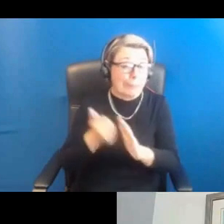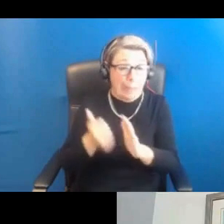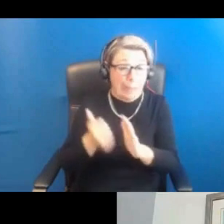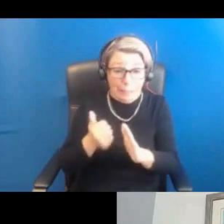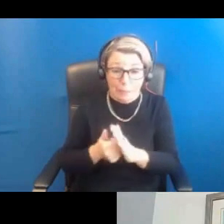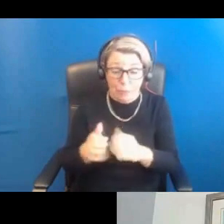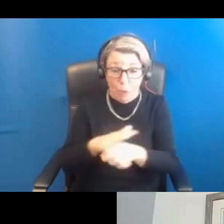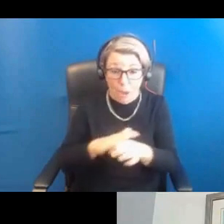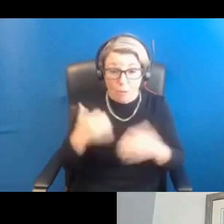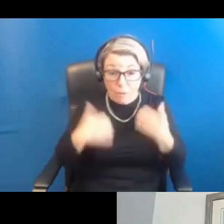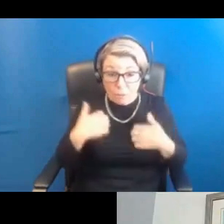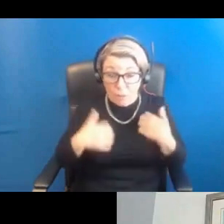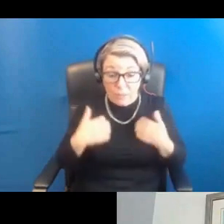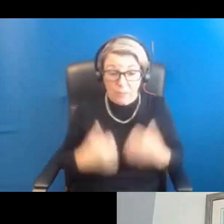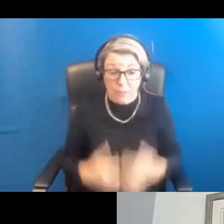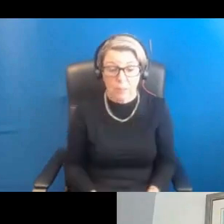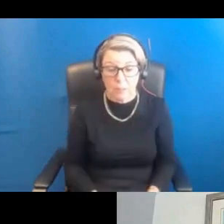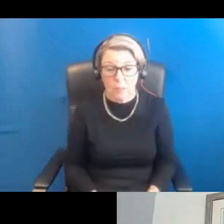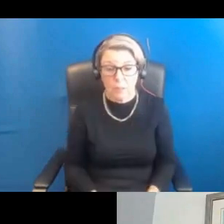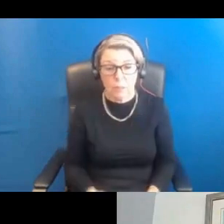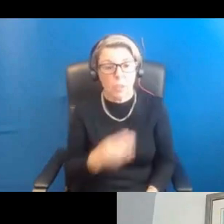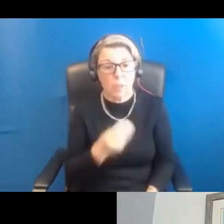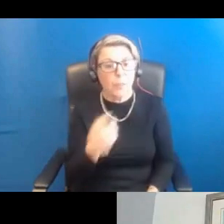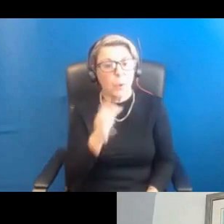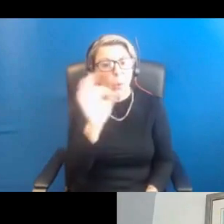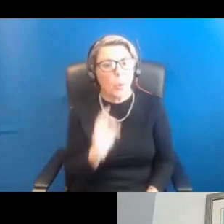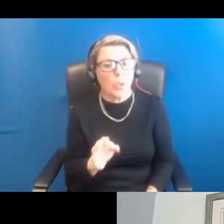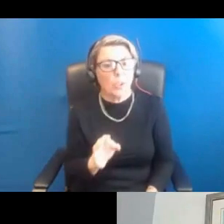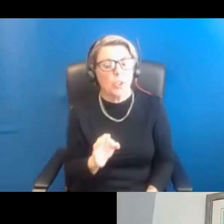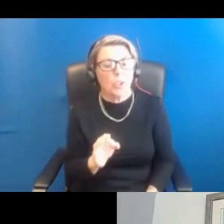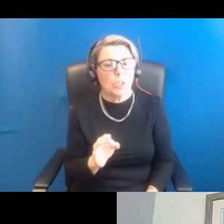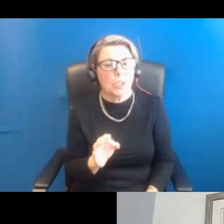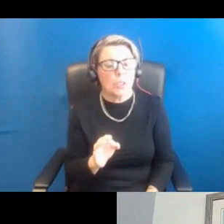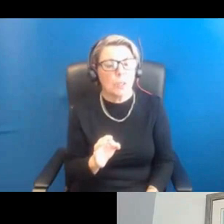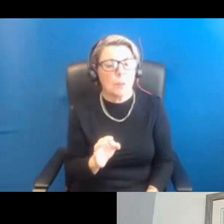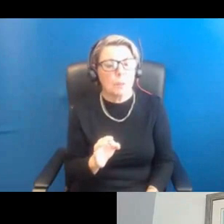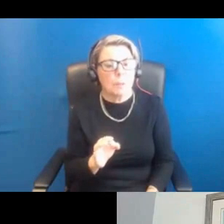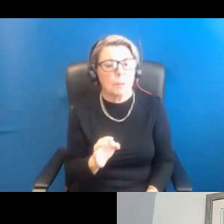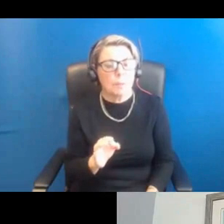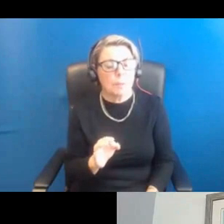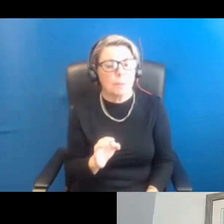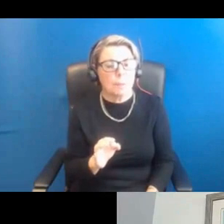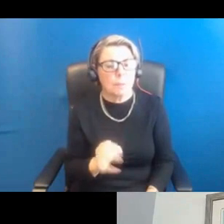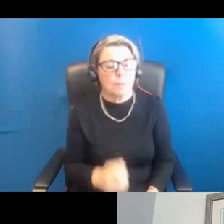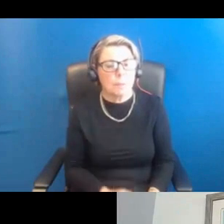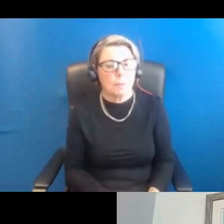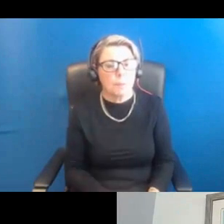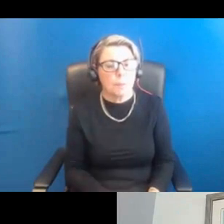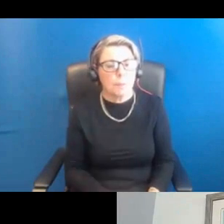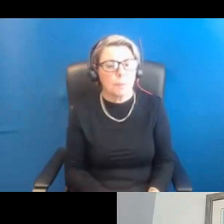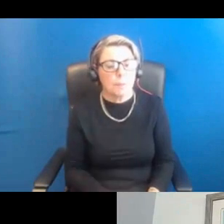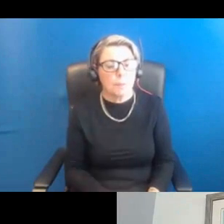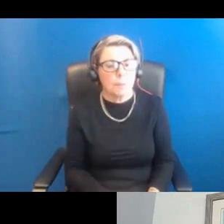interest. Now, we've got quite a few questions around, you know, whether there's a